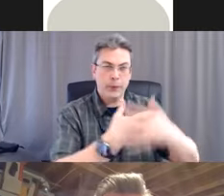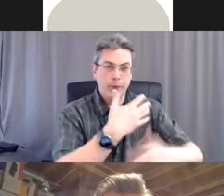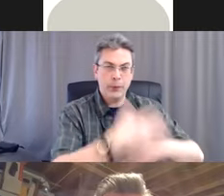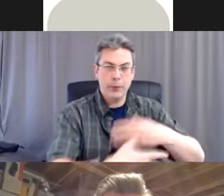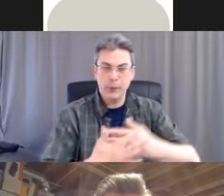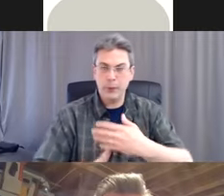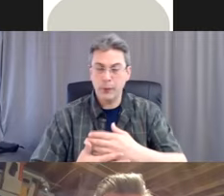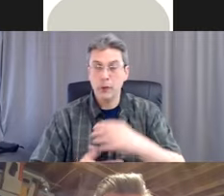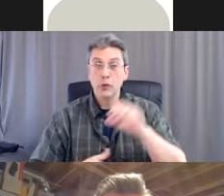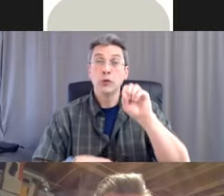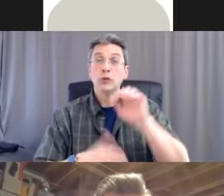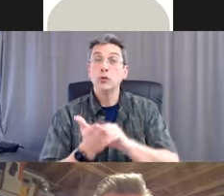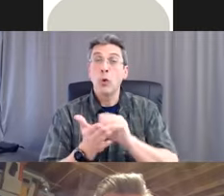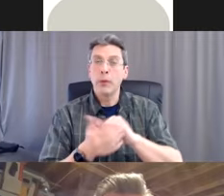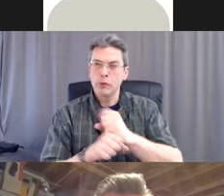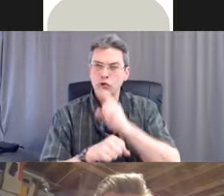soap will dry your skin.